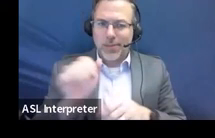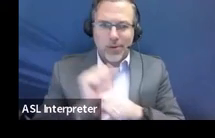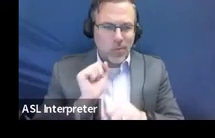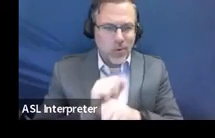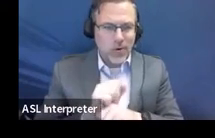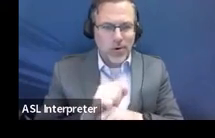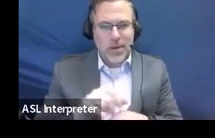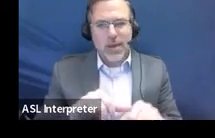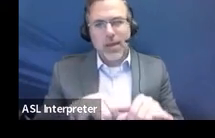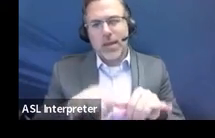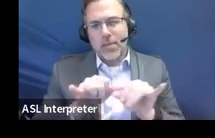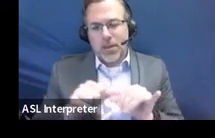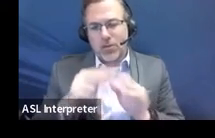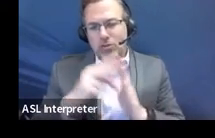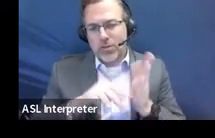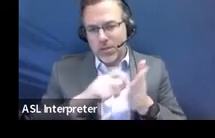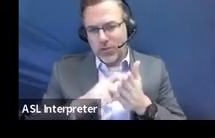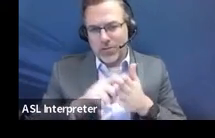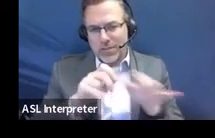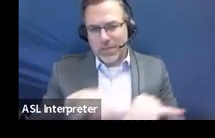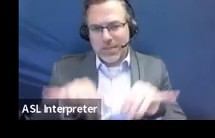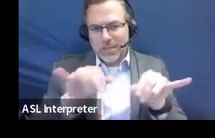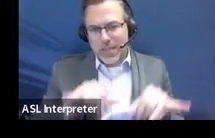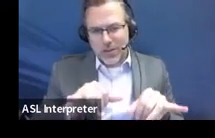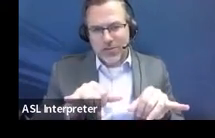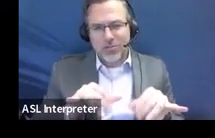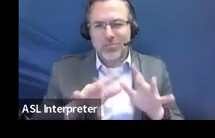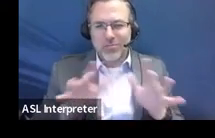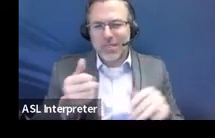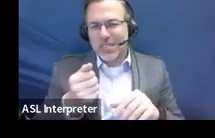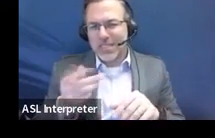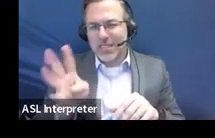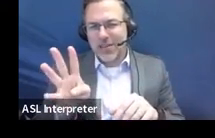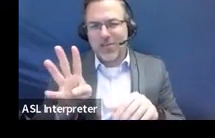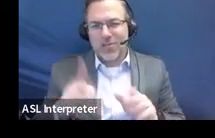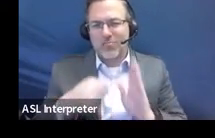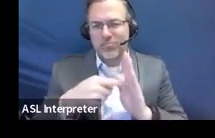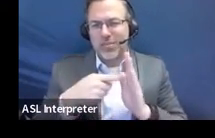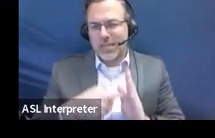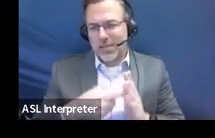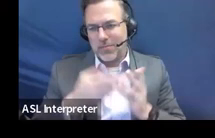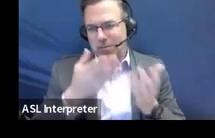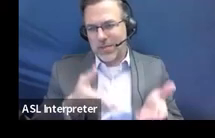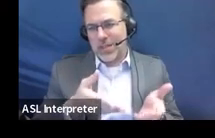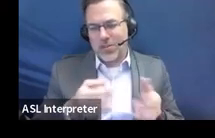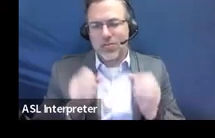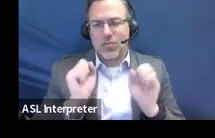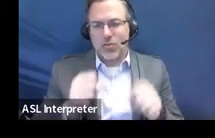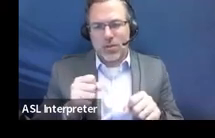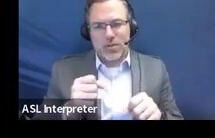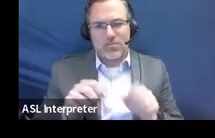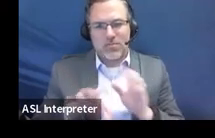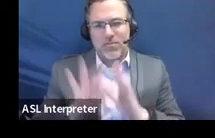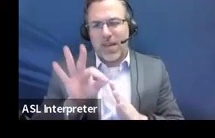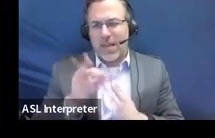literacy standards, so on and so forth. So there are several examples here, where you could get your verification from.